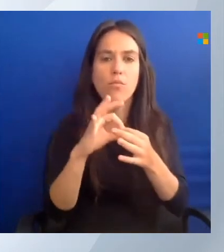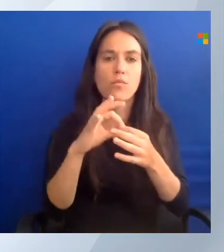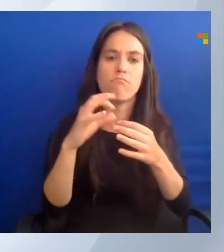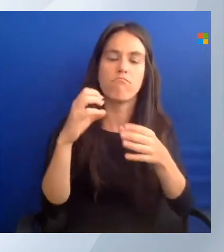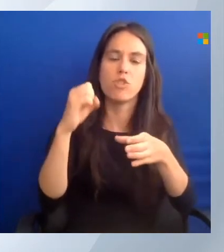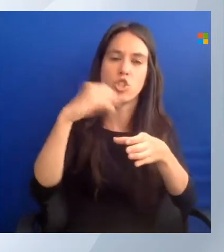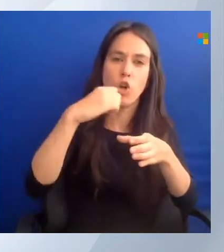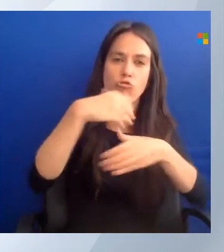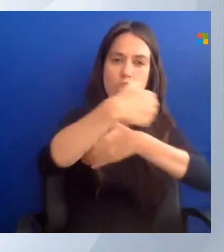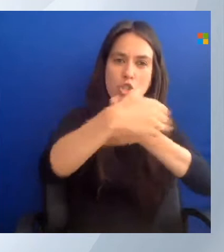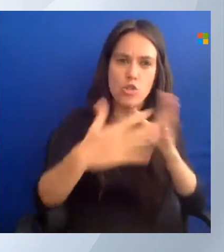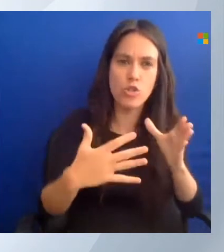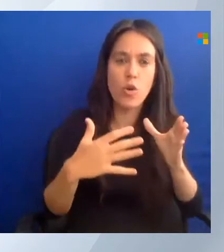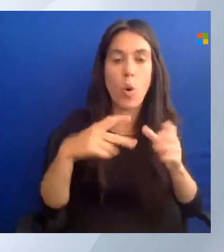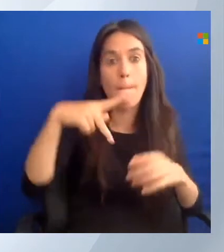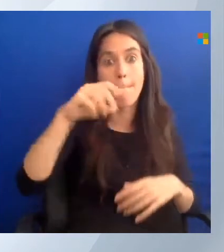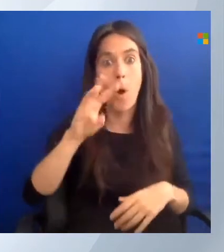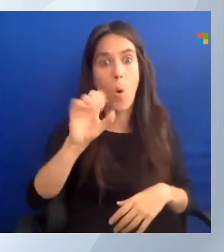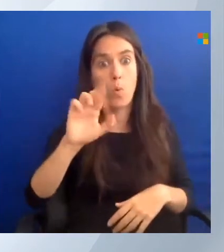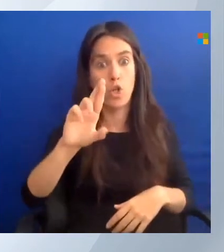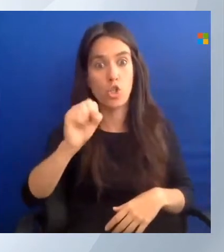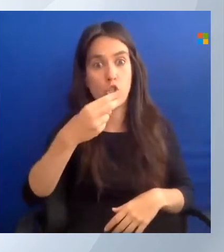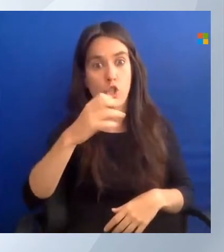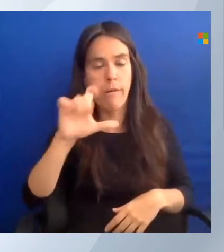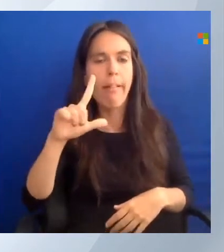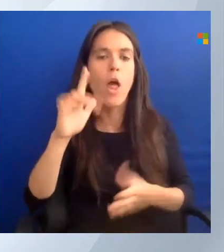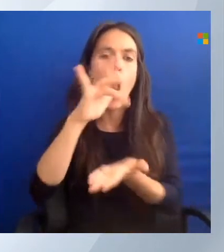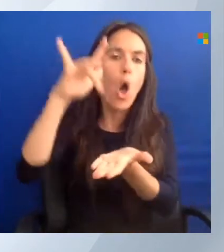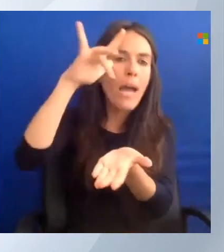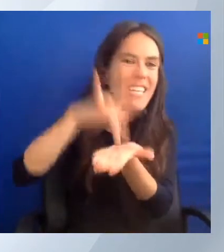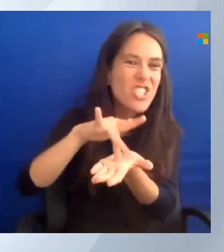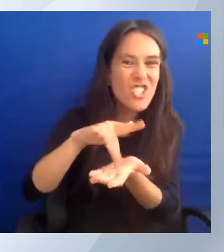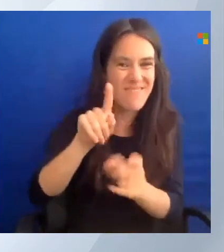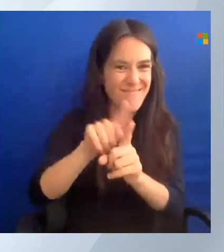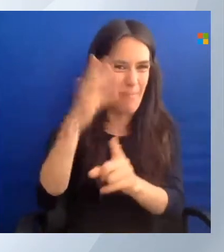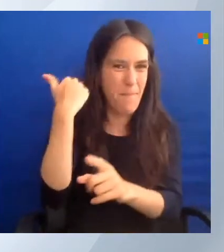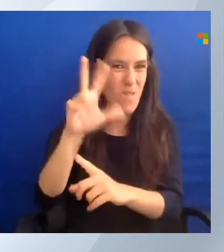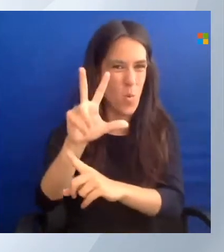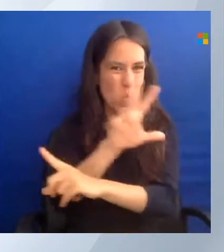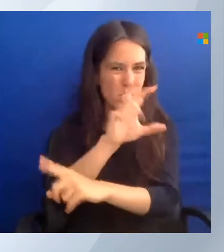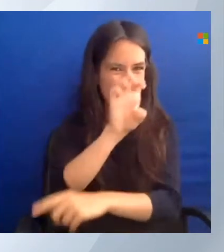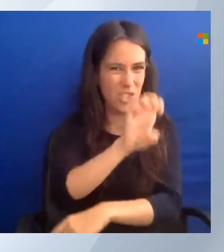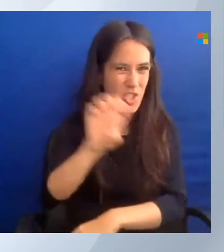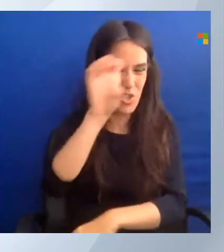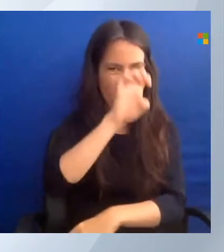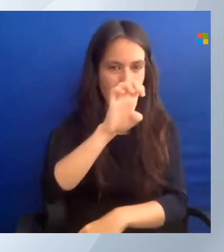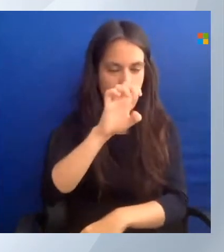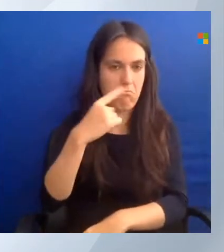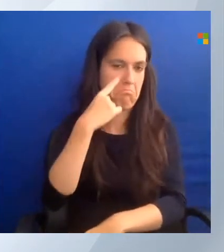AZCLI. We defined the location like previously and the SKU like previously.